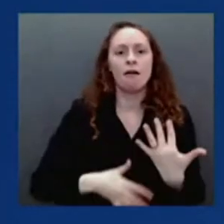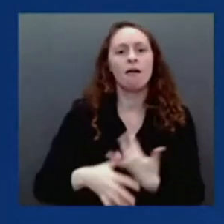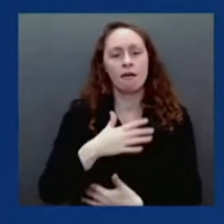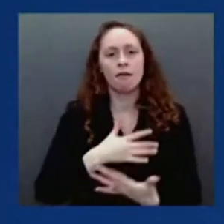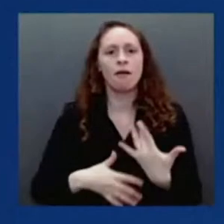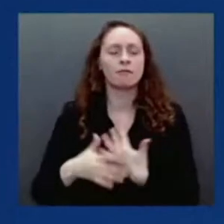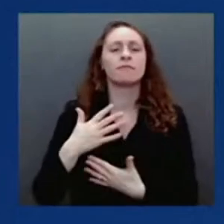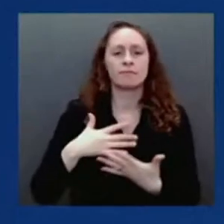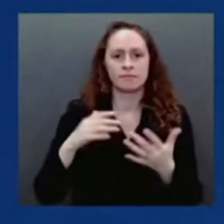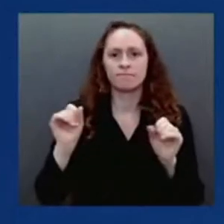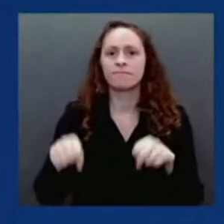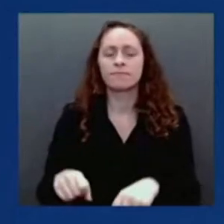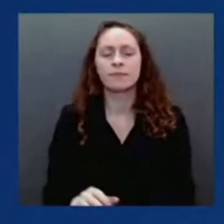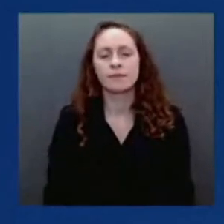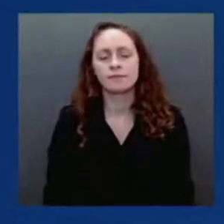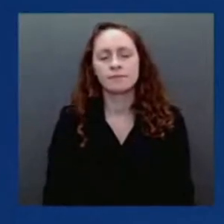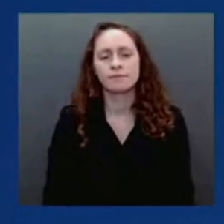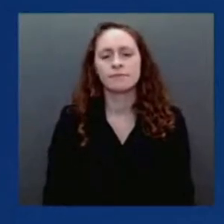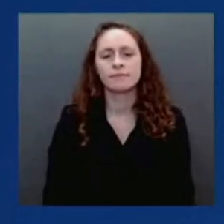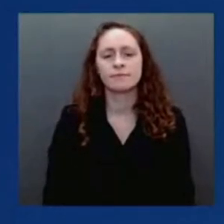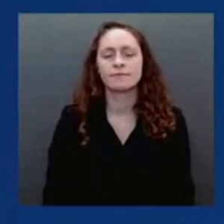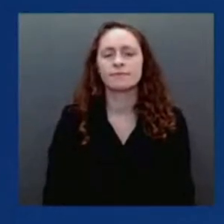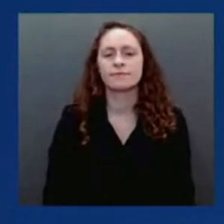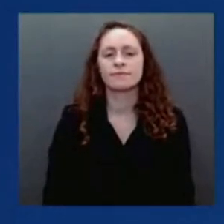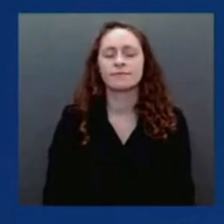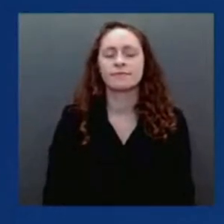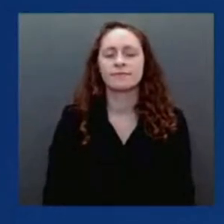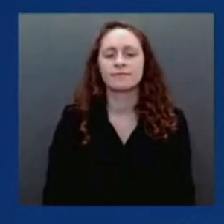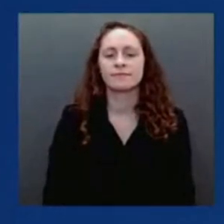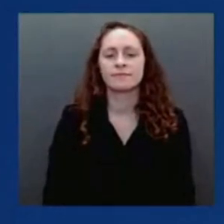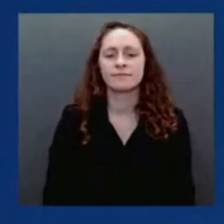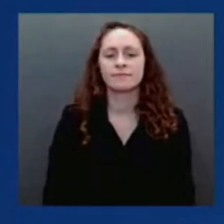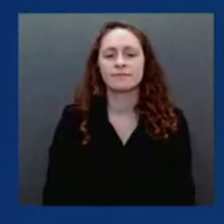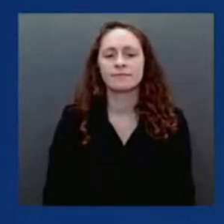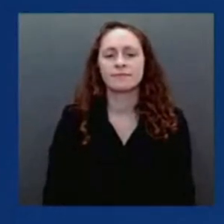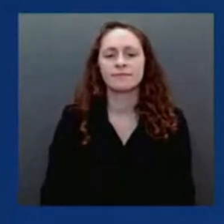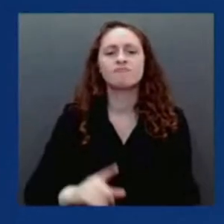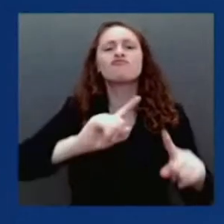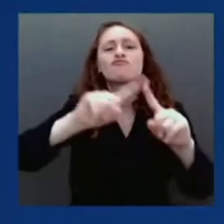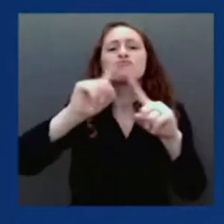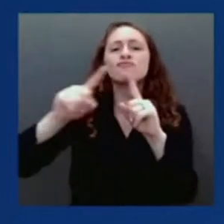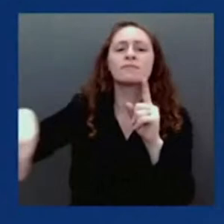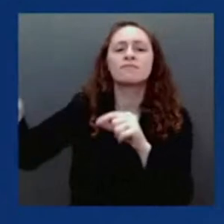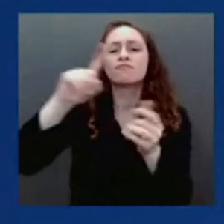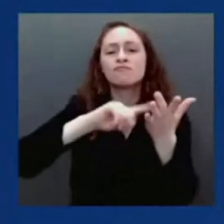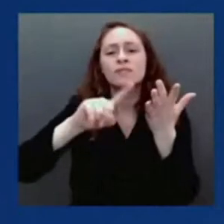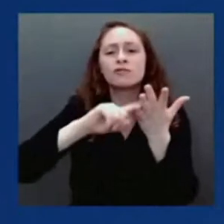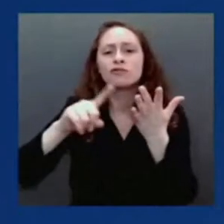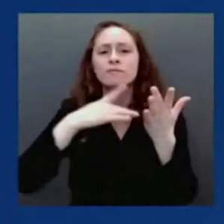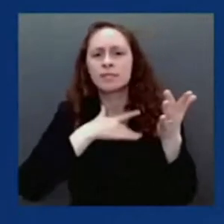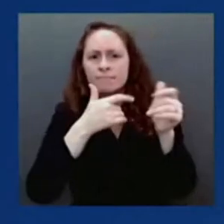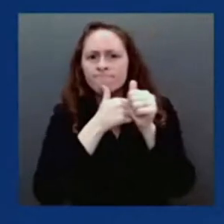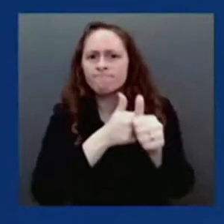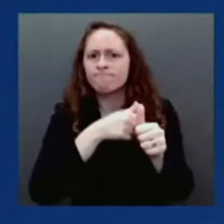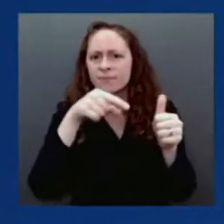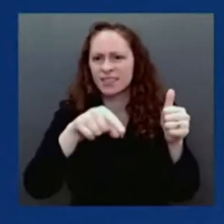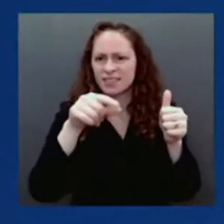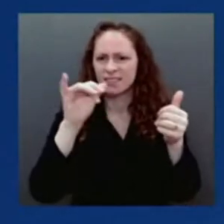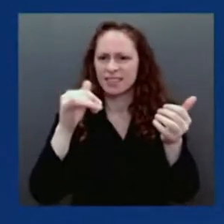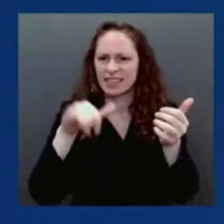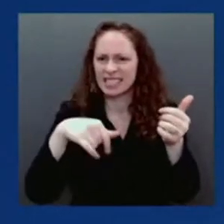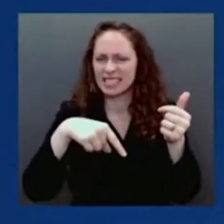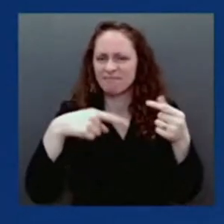which is the platform. The immunogen are the different spike protein fragments which, when put in a vaccine,